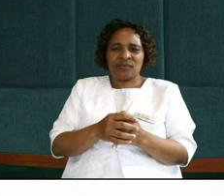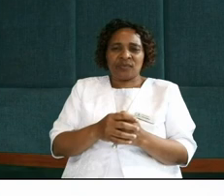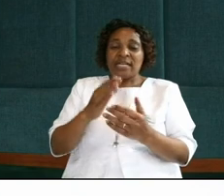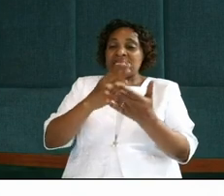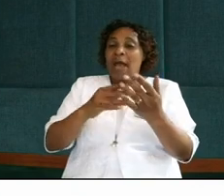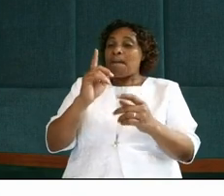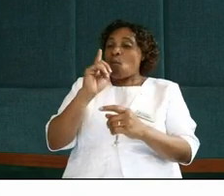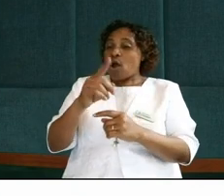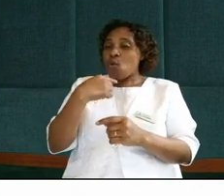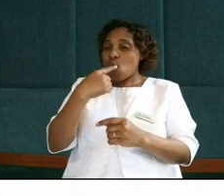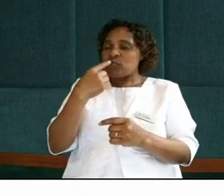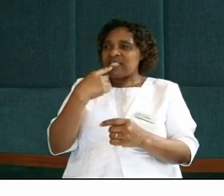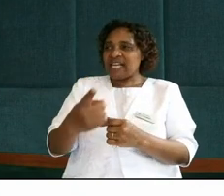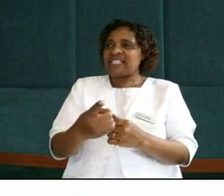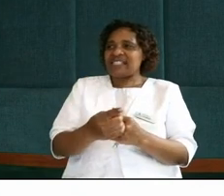who says,